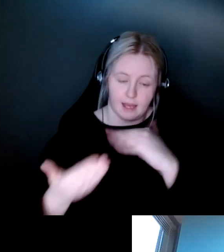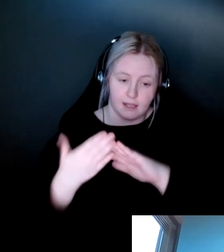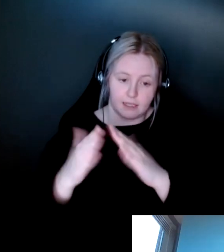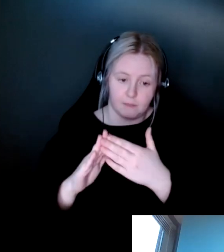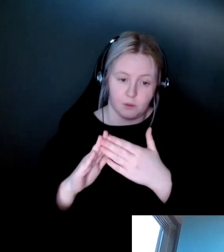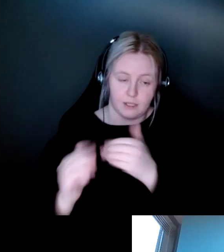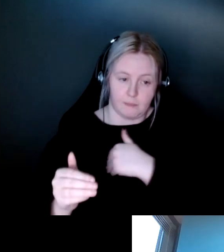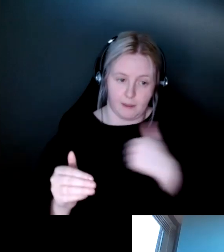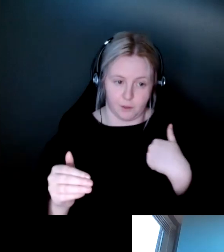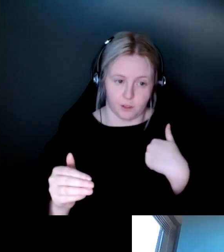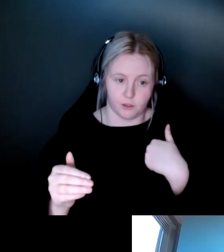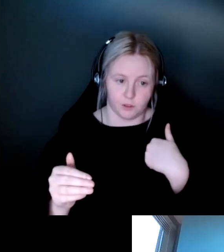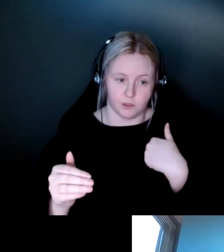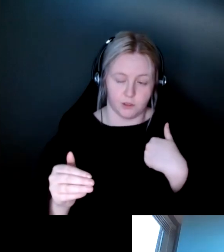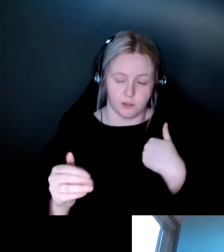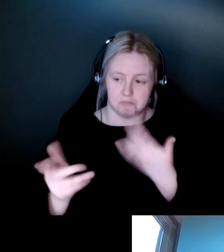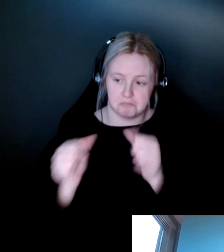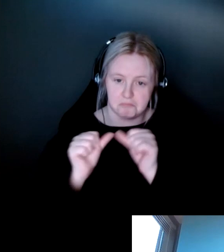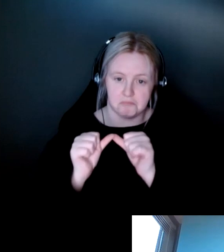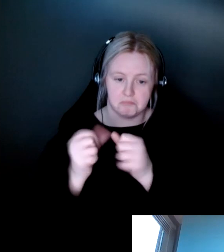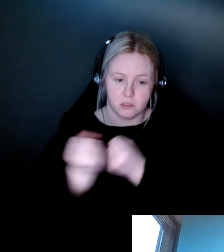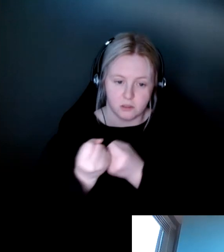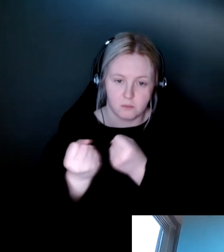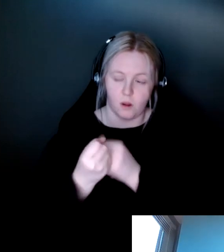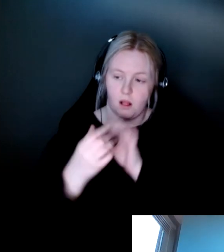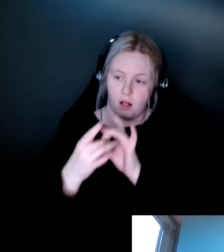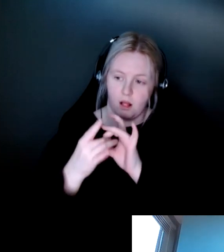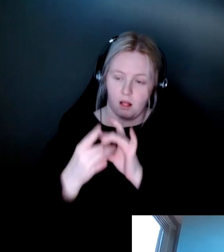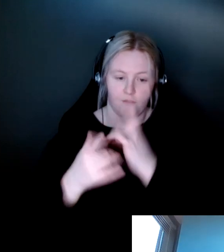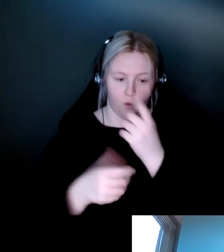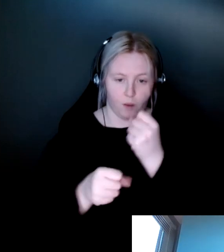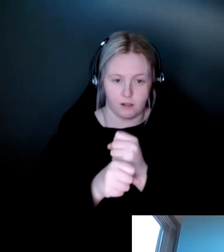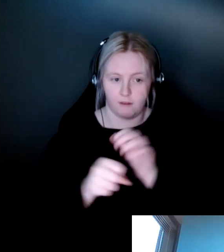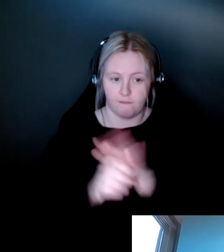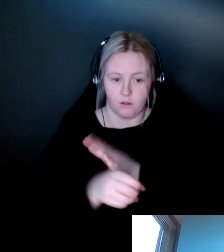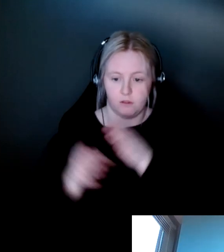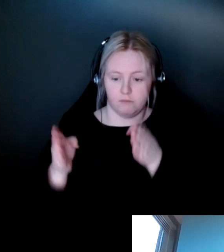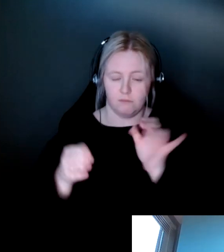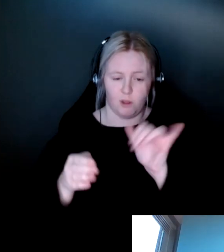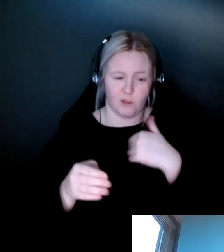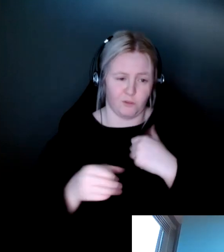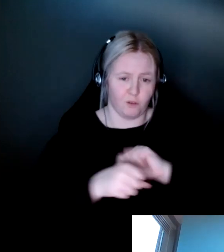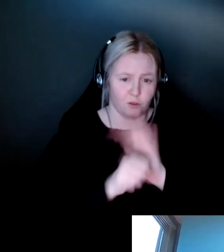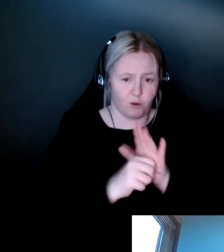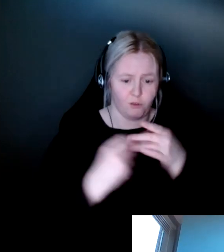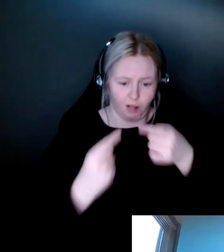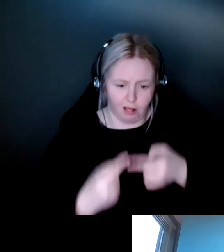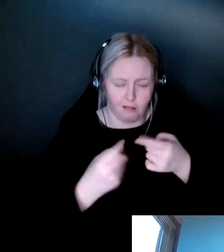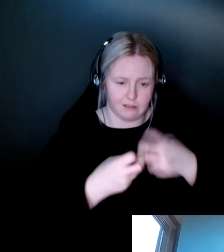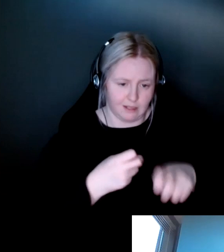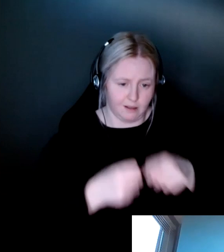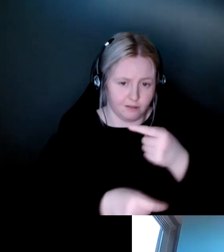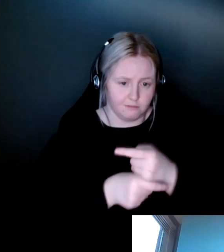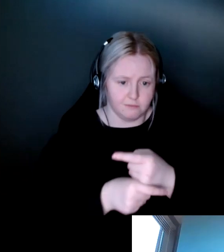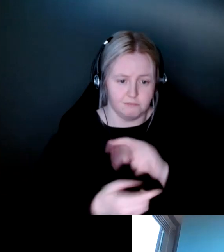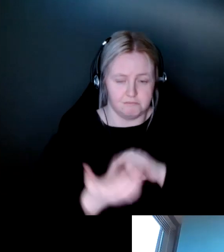the sustained supportive relationship over the course of the year at quite a difficult time. And so for us, we